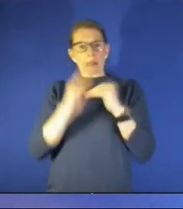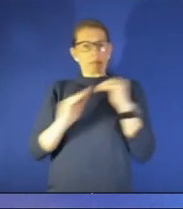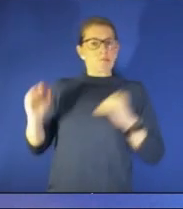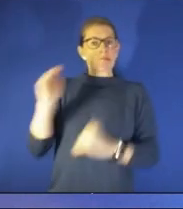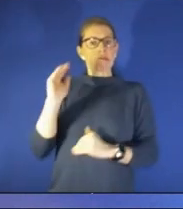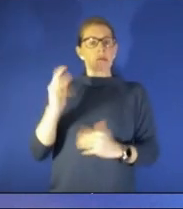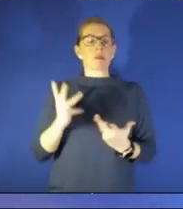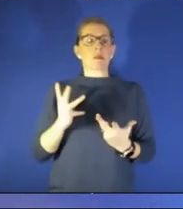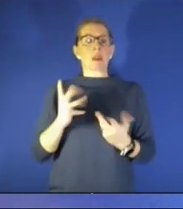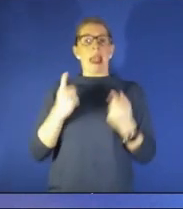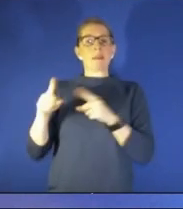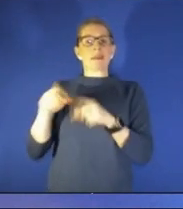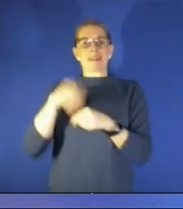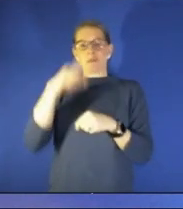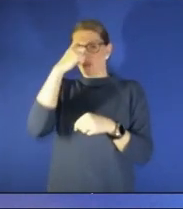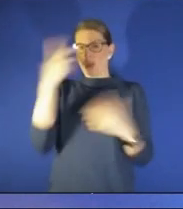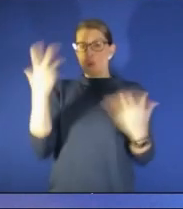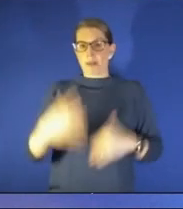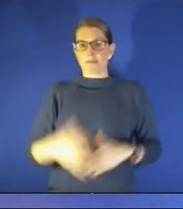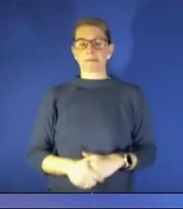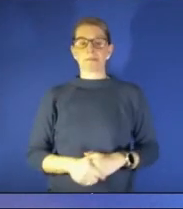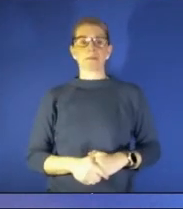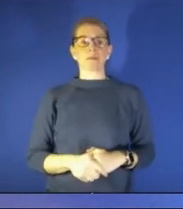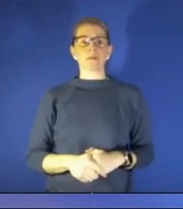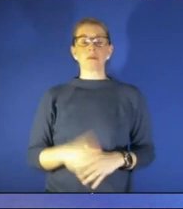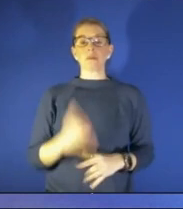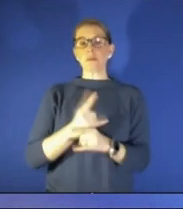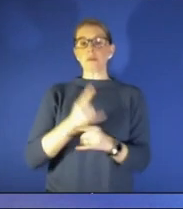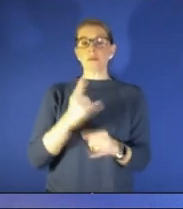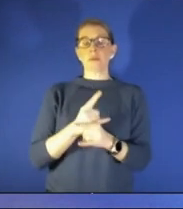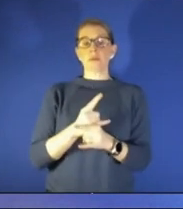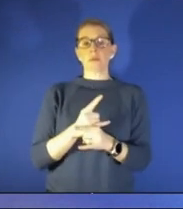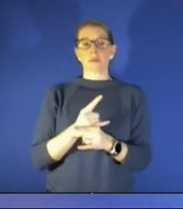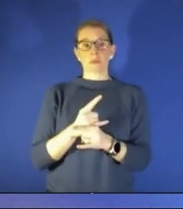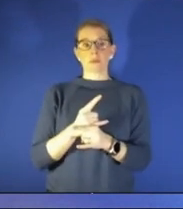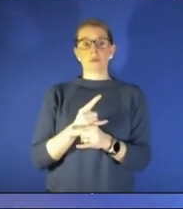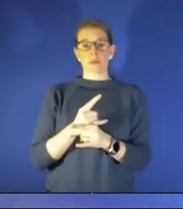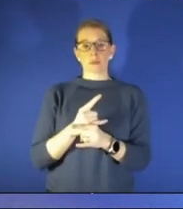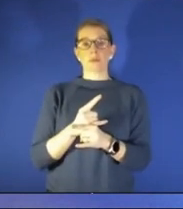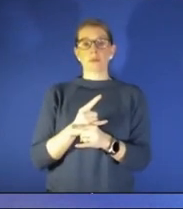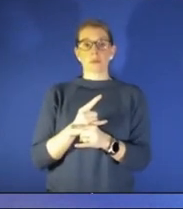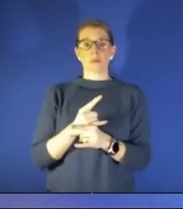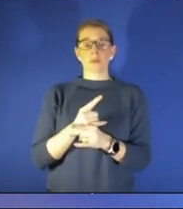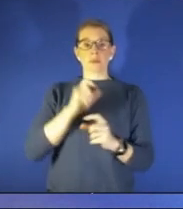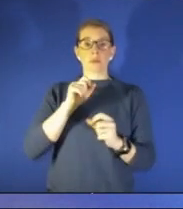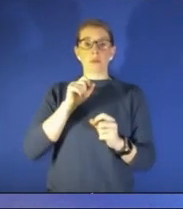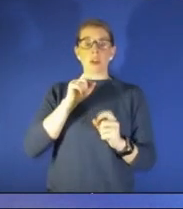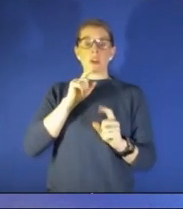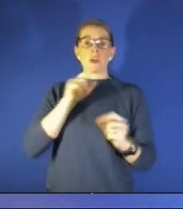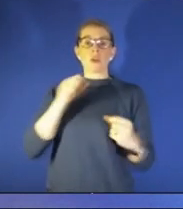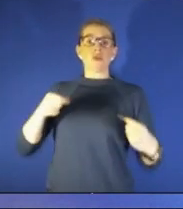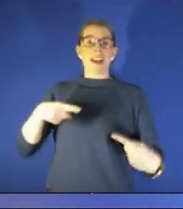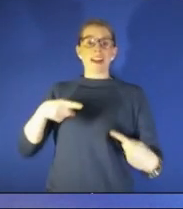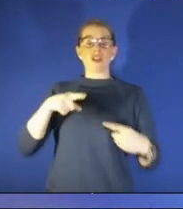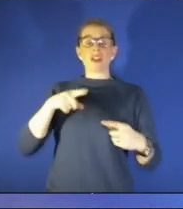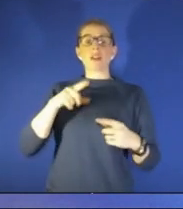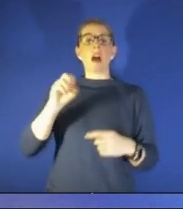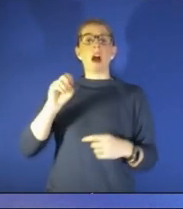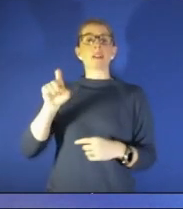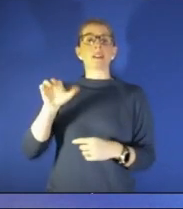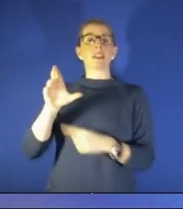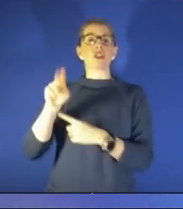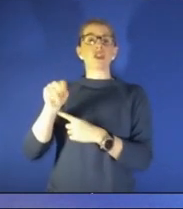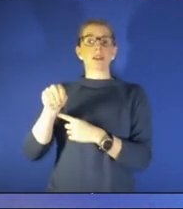brain uh the alcohol promotes the formation of reactive oxygen species uh that cause oxidative stress on the brain